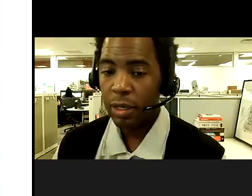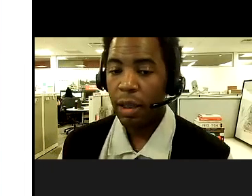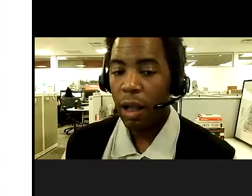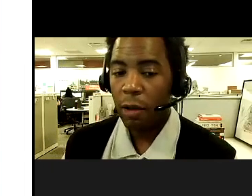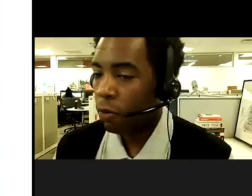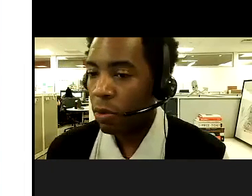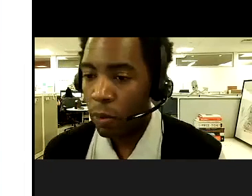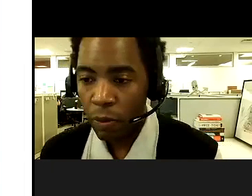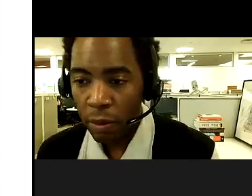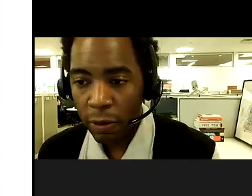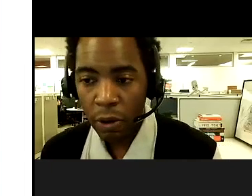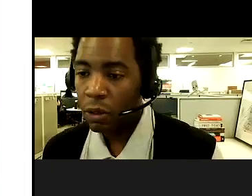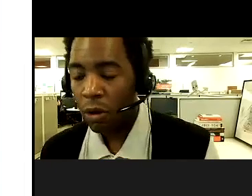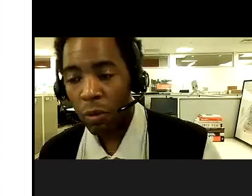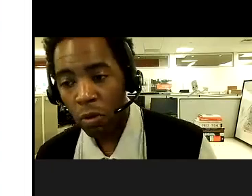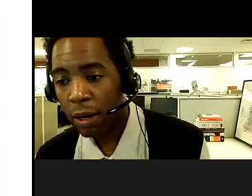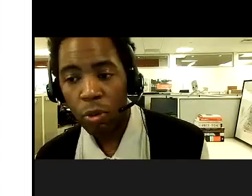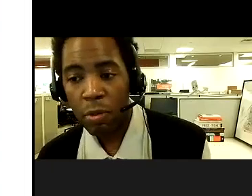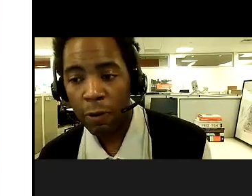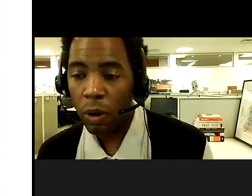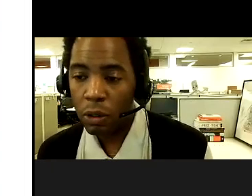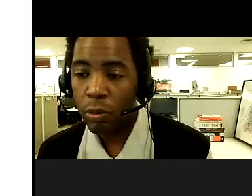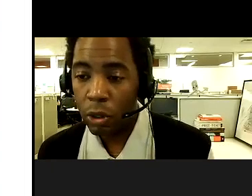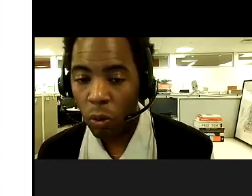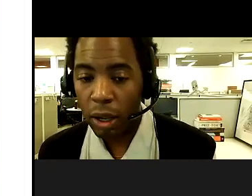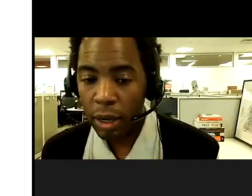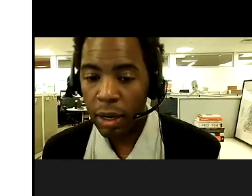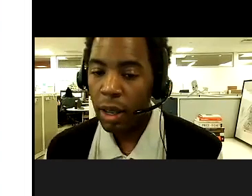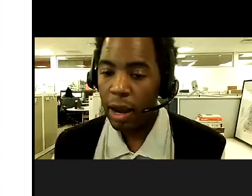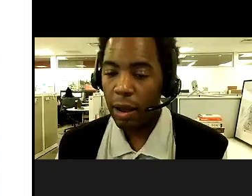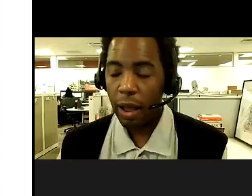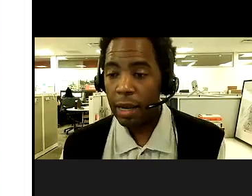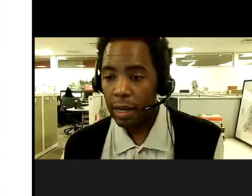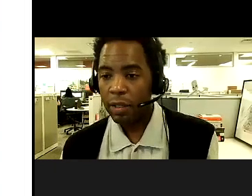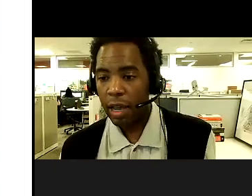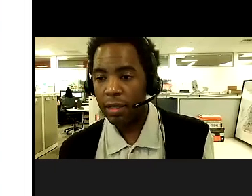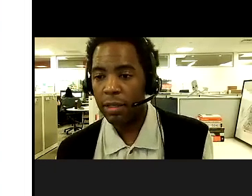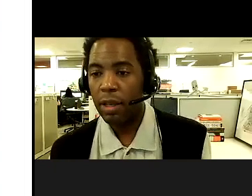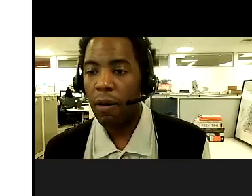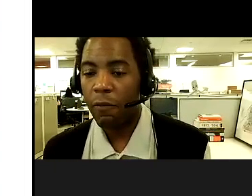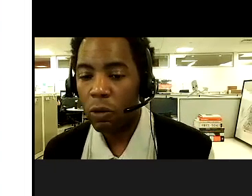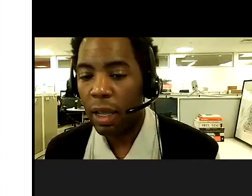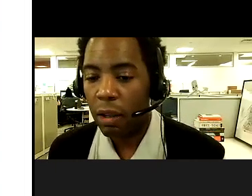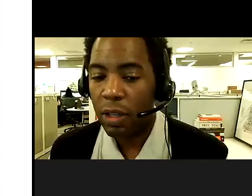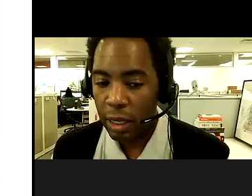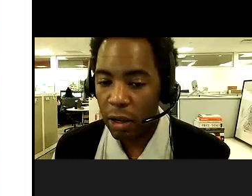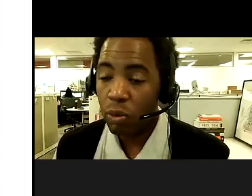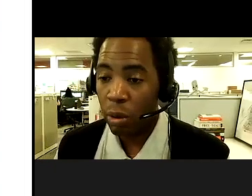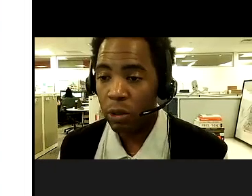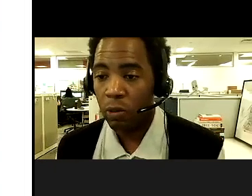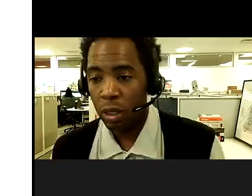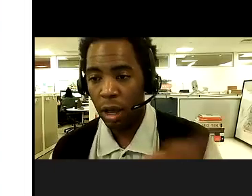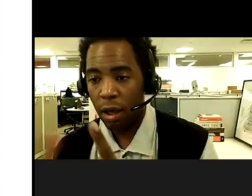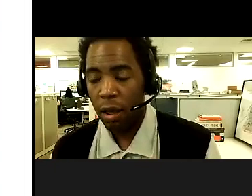sites. Um, we recommend folks, you know, you can make an appointment if you want to, but you can walk in at, uh, at any of the sites. Um, folks can get their second